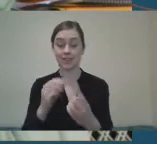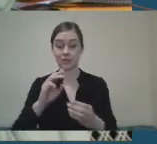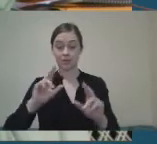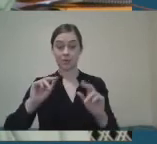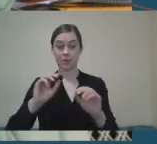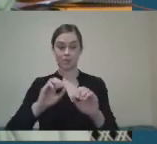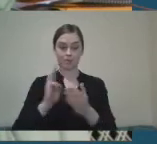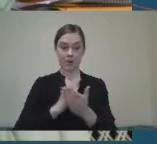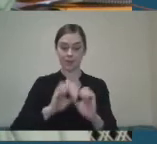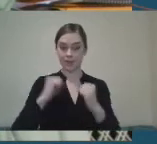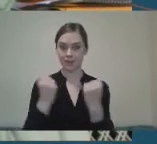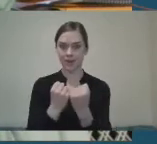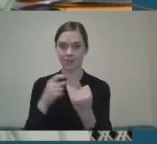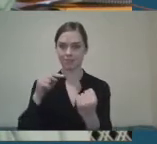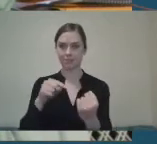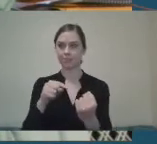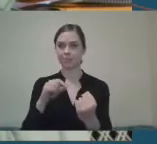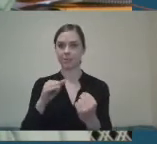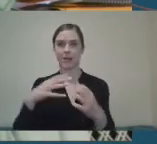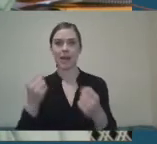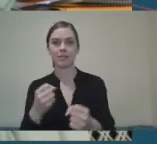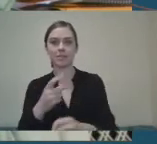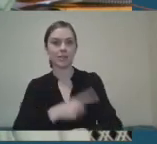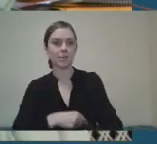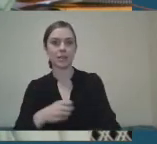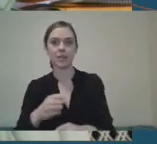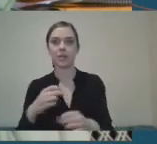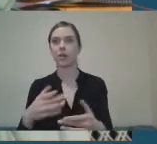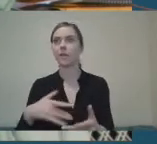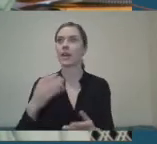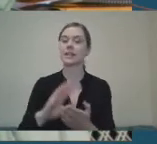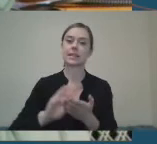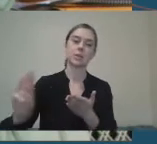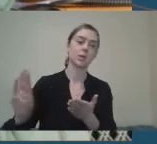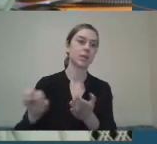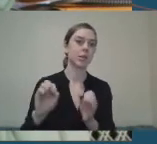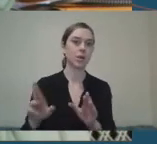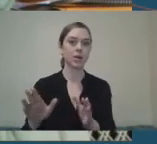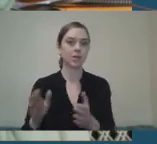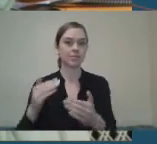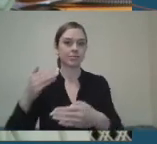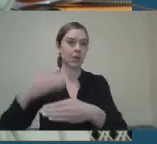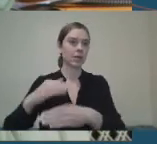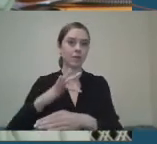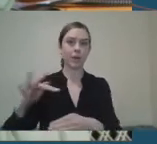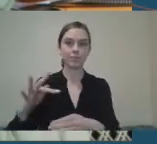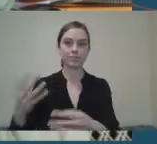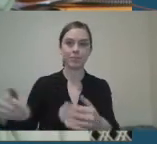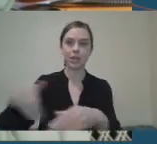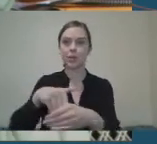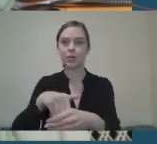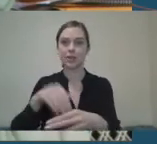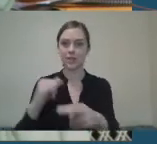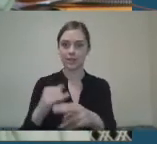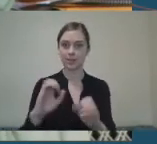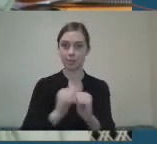because they happen to have a disability or not, should feel excluded or prevented from engaging in the sport